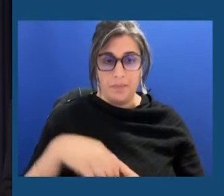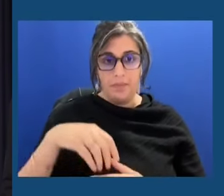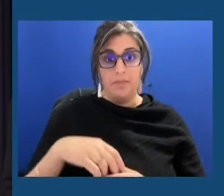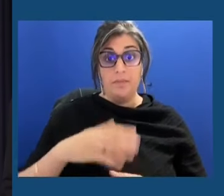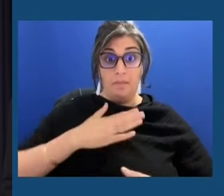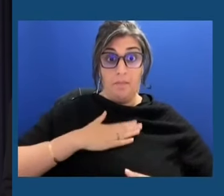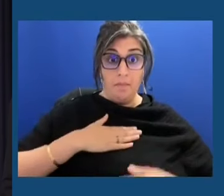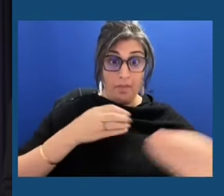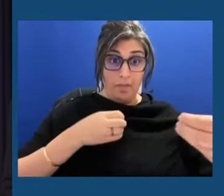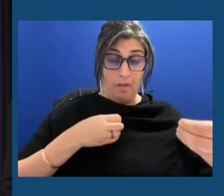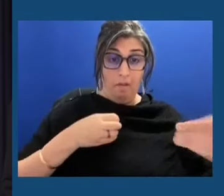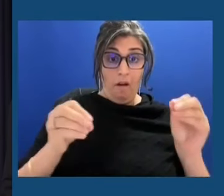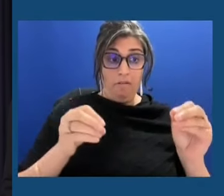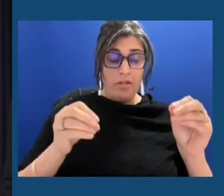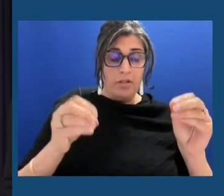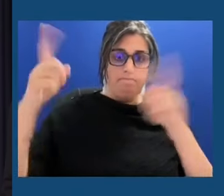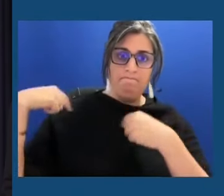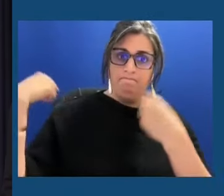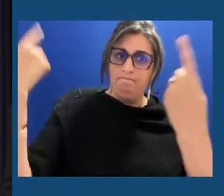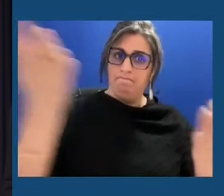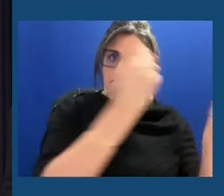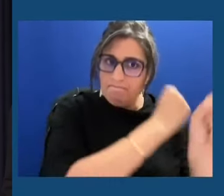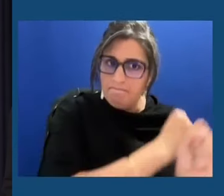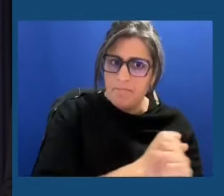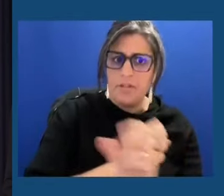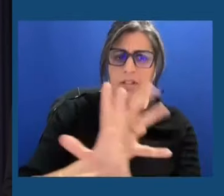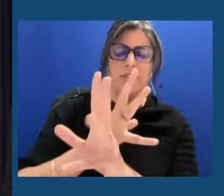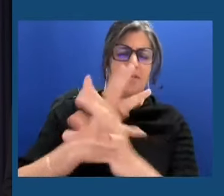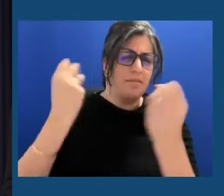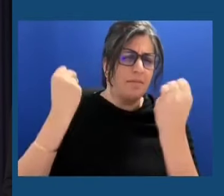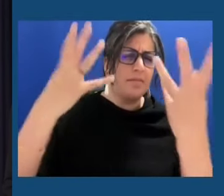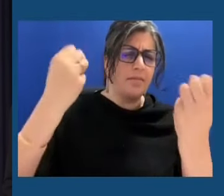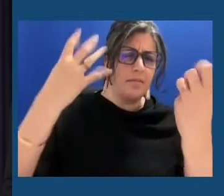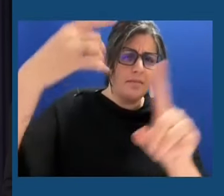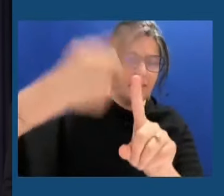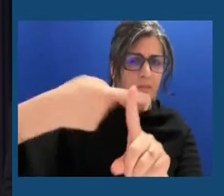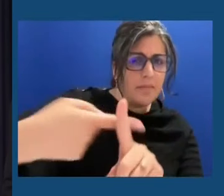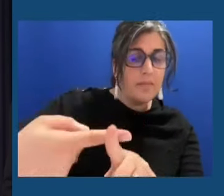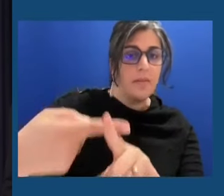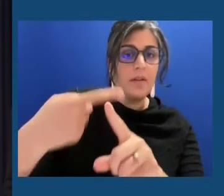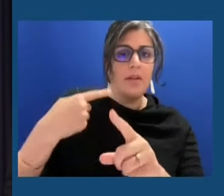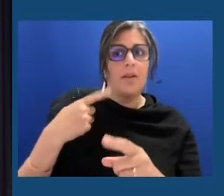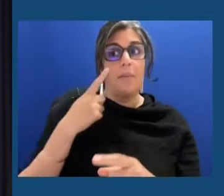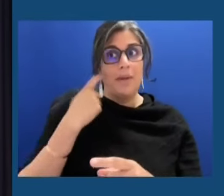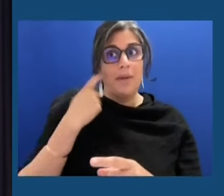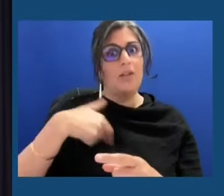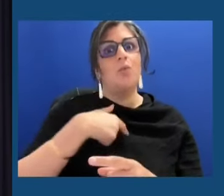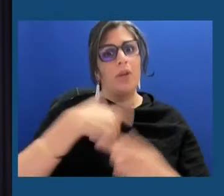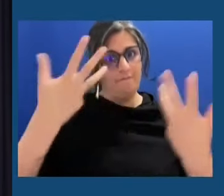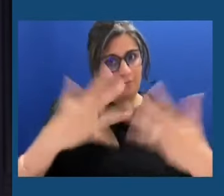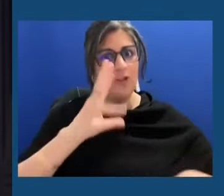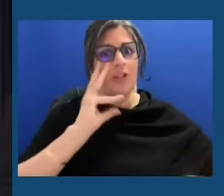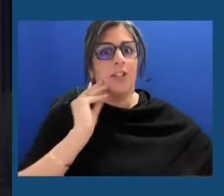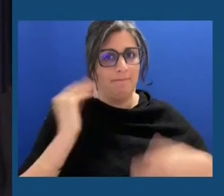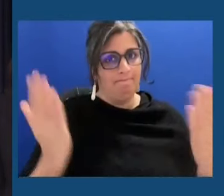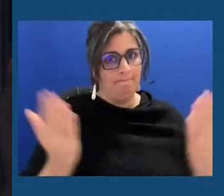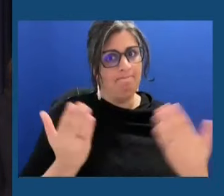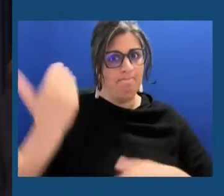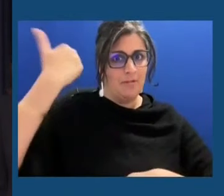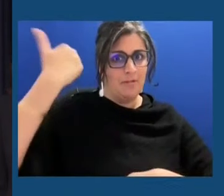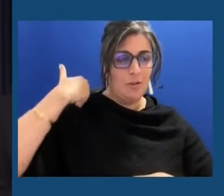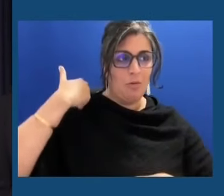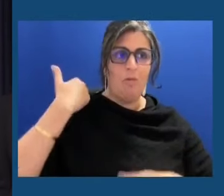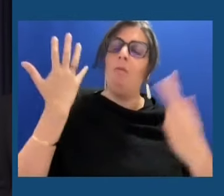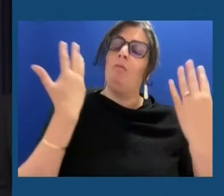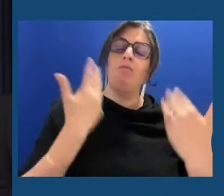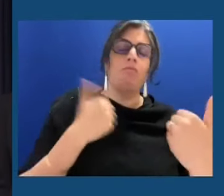office has been preparing for several months because we've been here before. We've faced this challenge